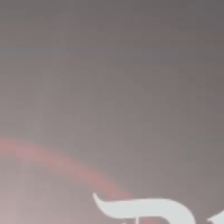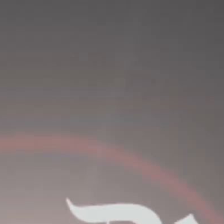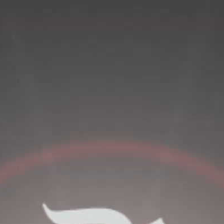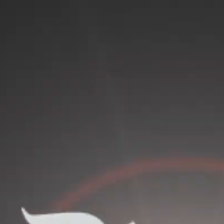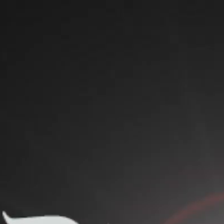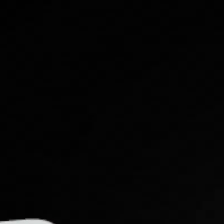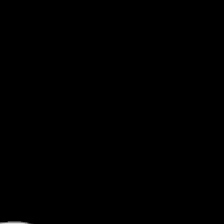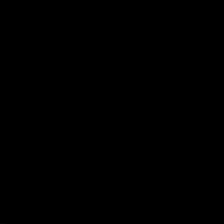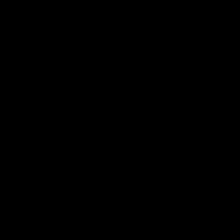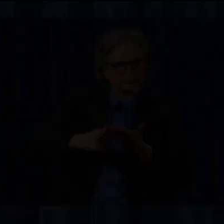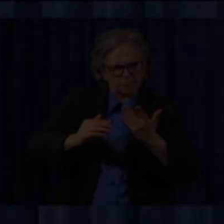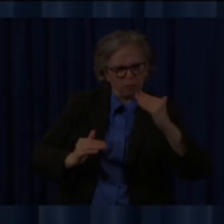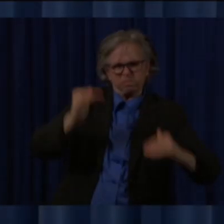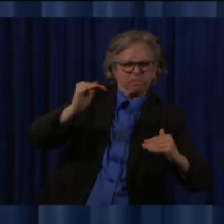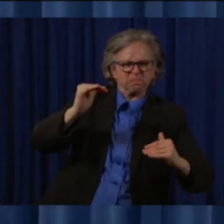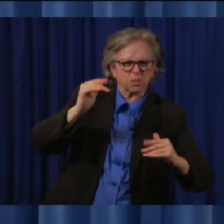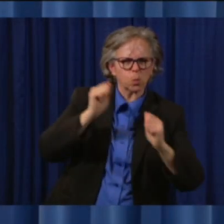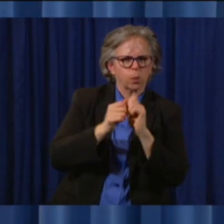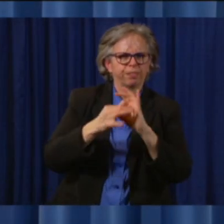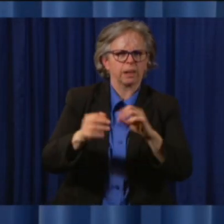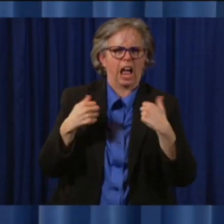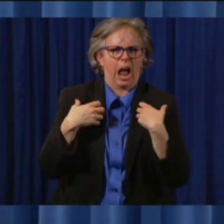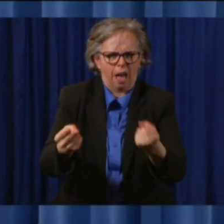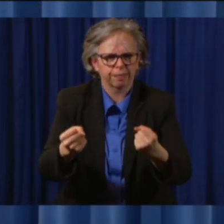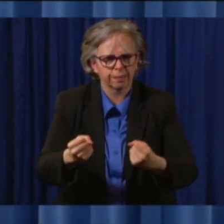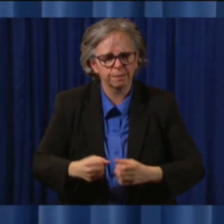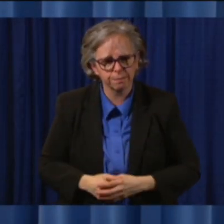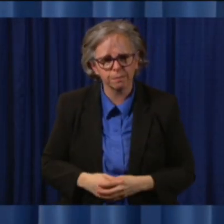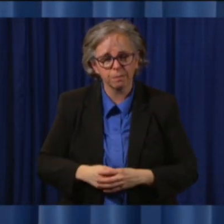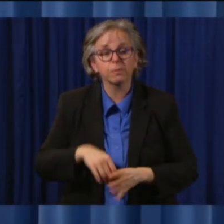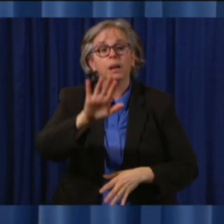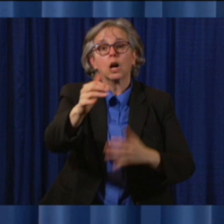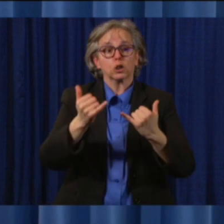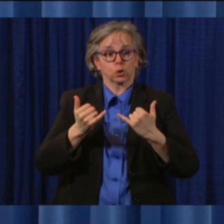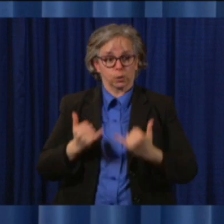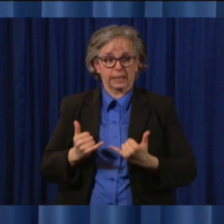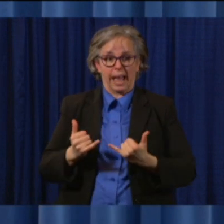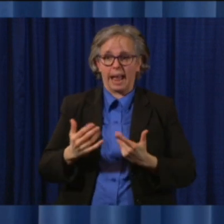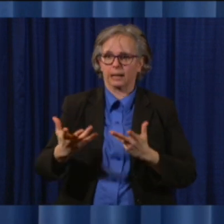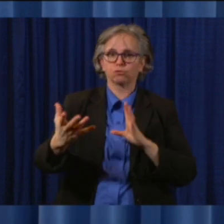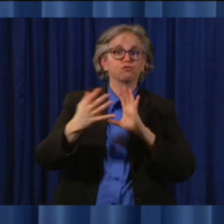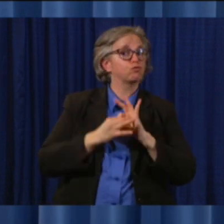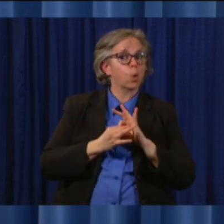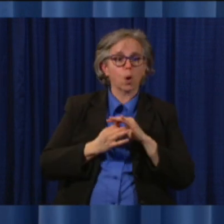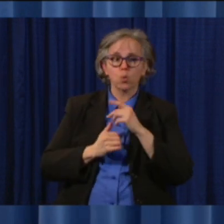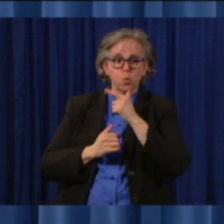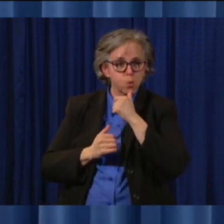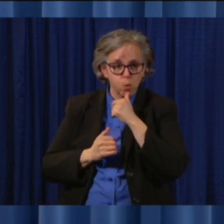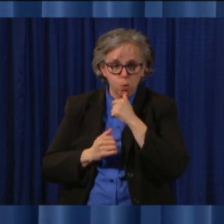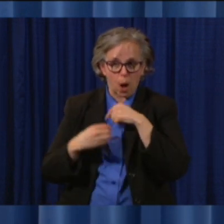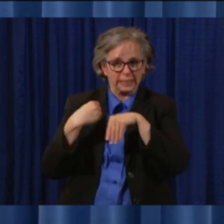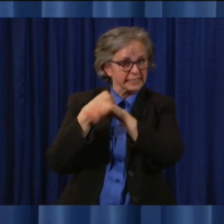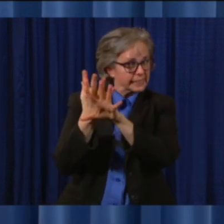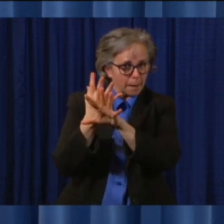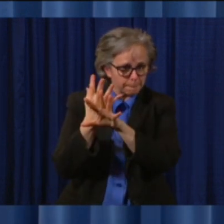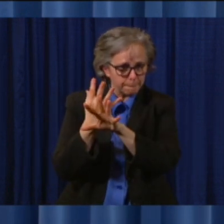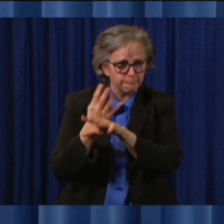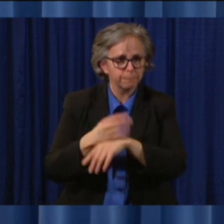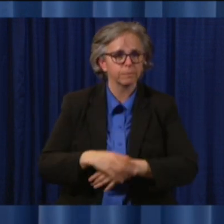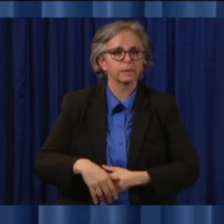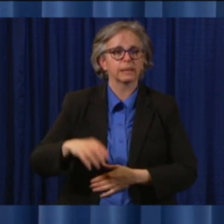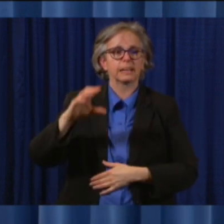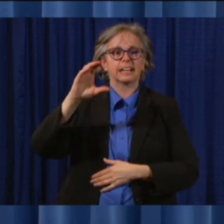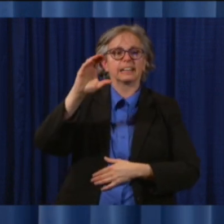We have joining us on Skype, Cincinnati Vice Mayor